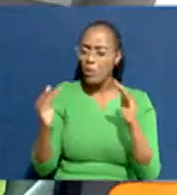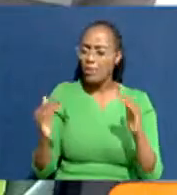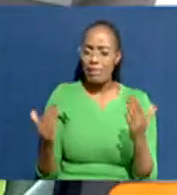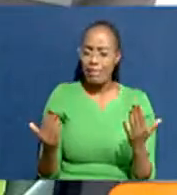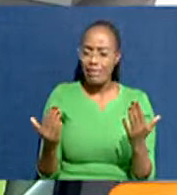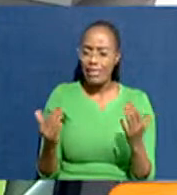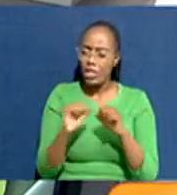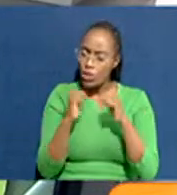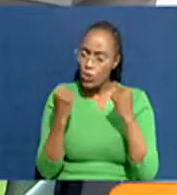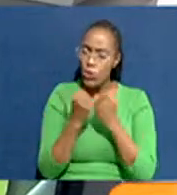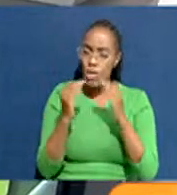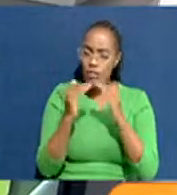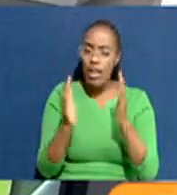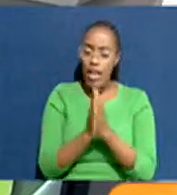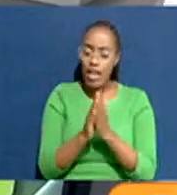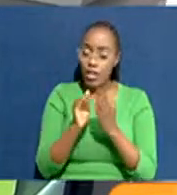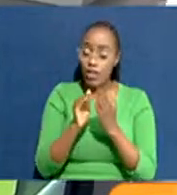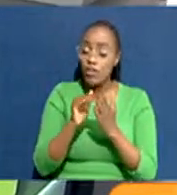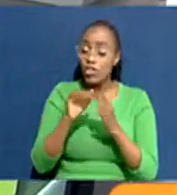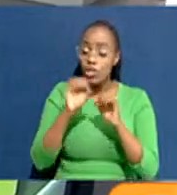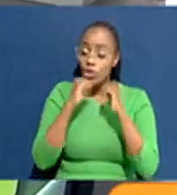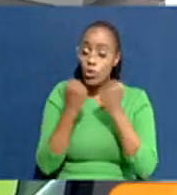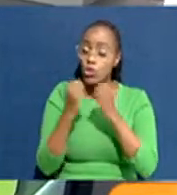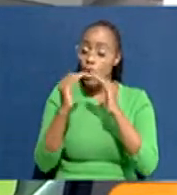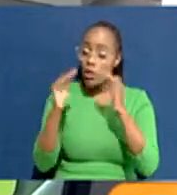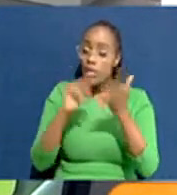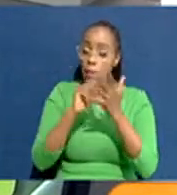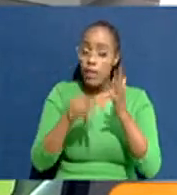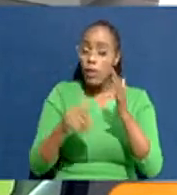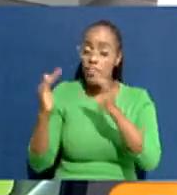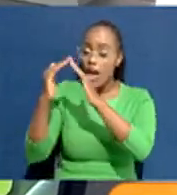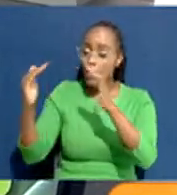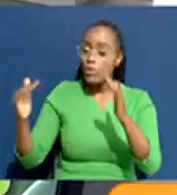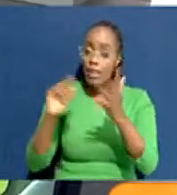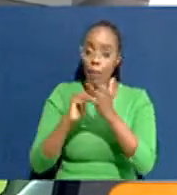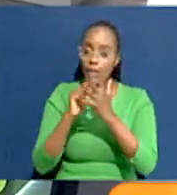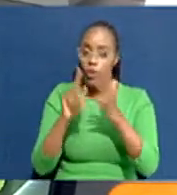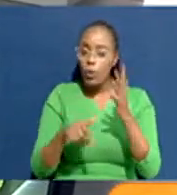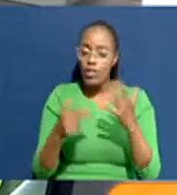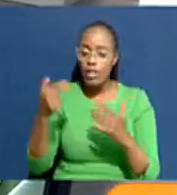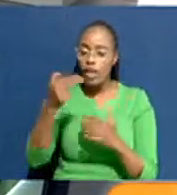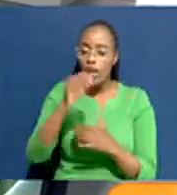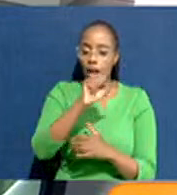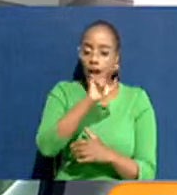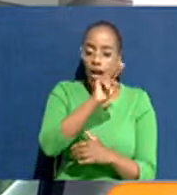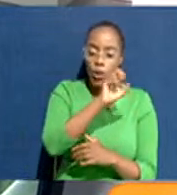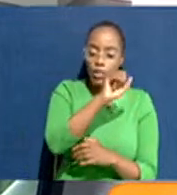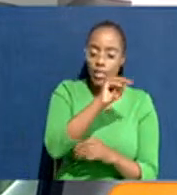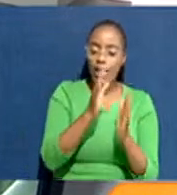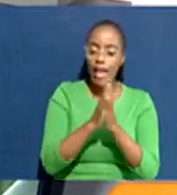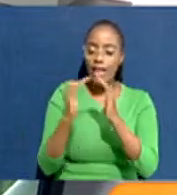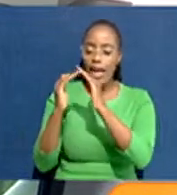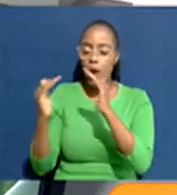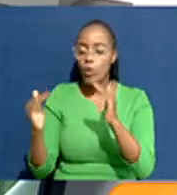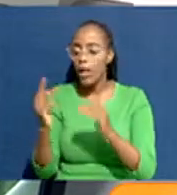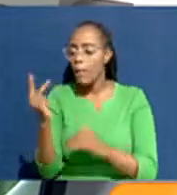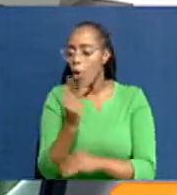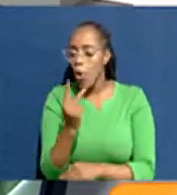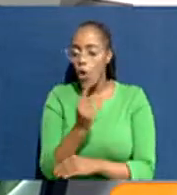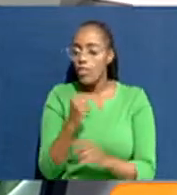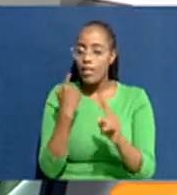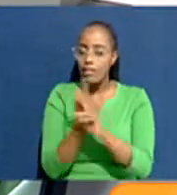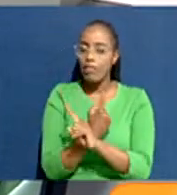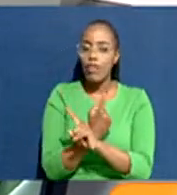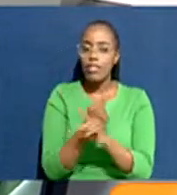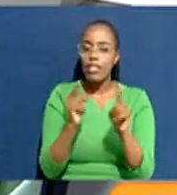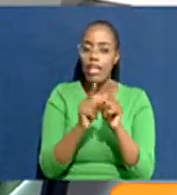All right. And what social housing is. You know, housing. And what housing is. Housing versus housing. They don't even know what... Governance issues.